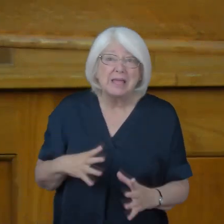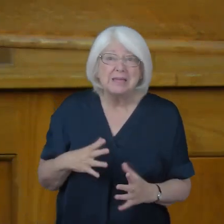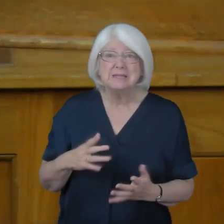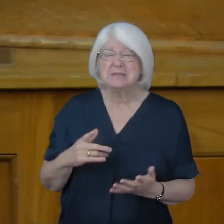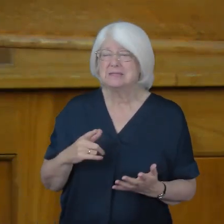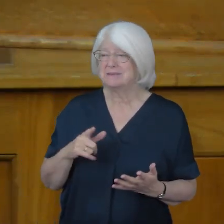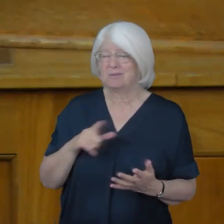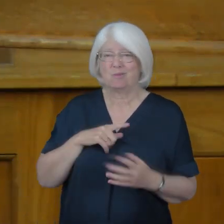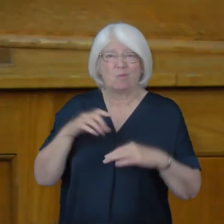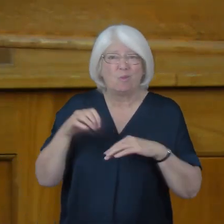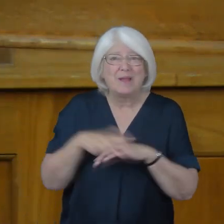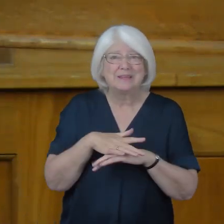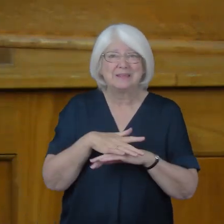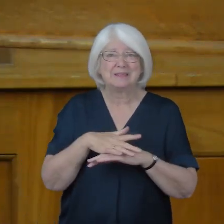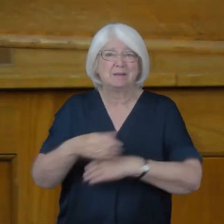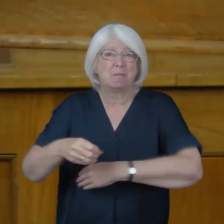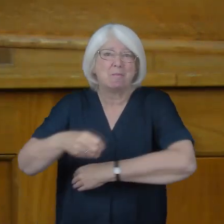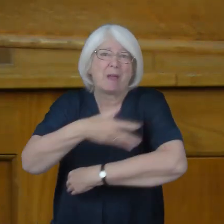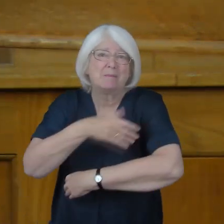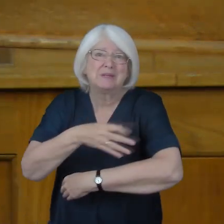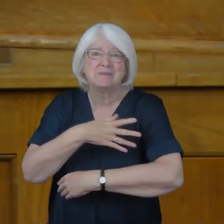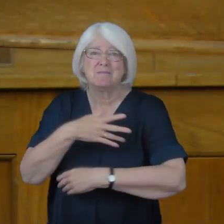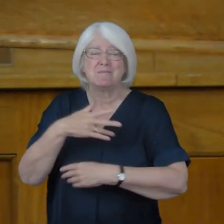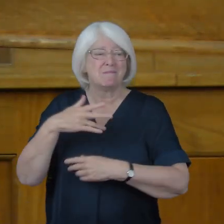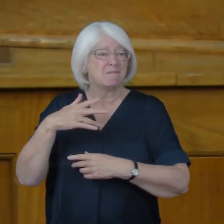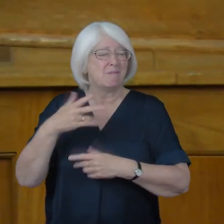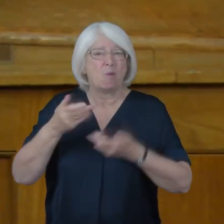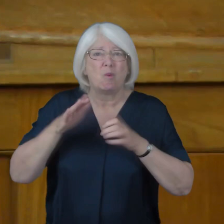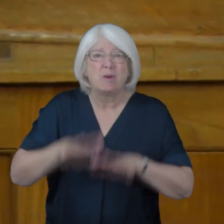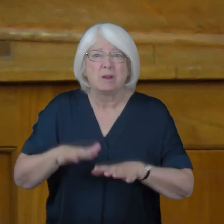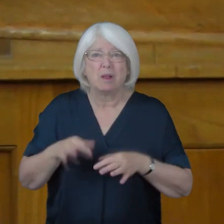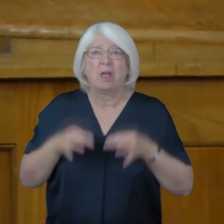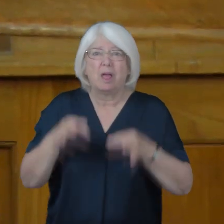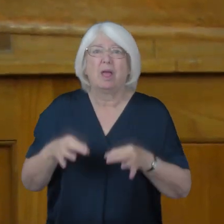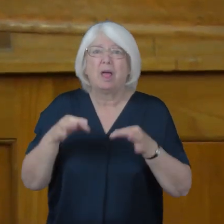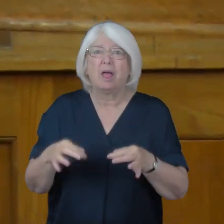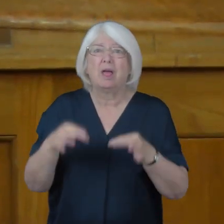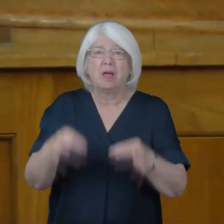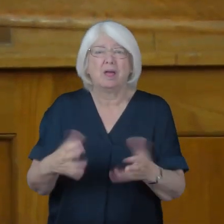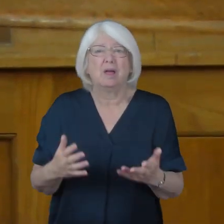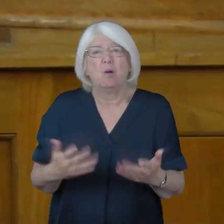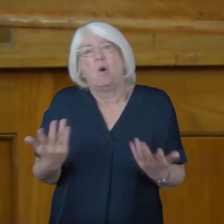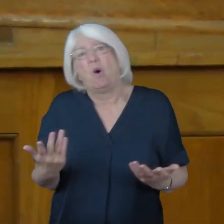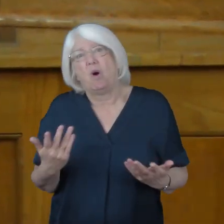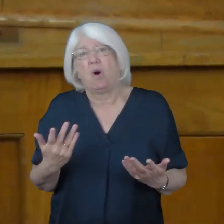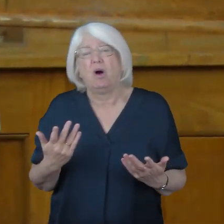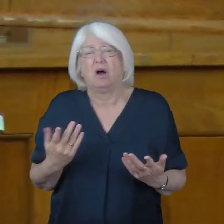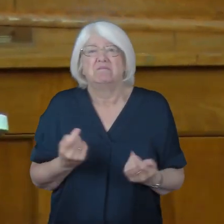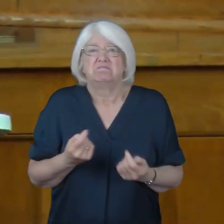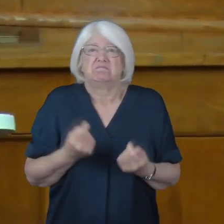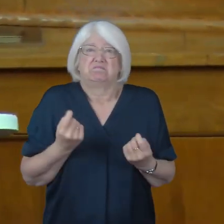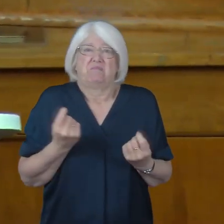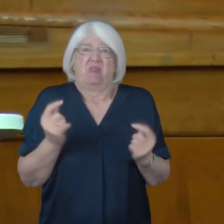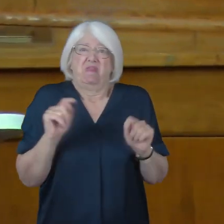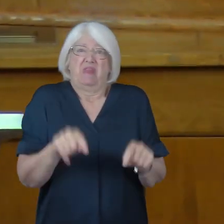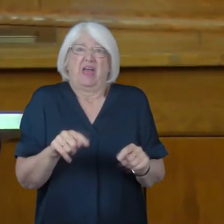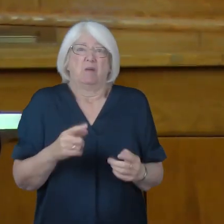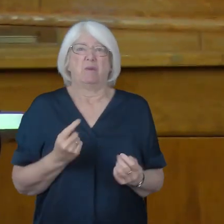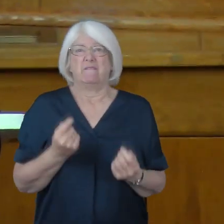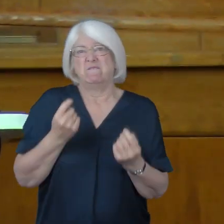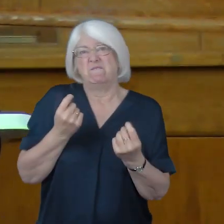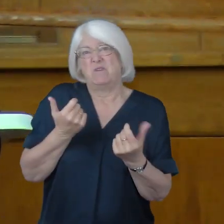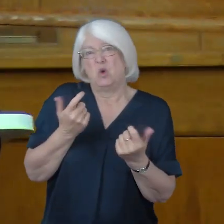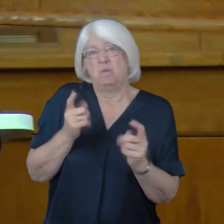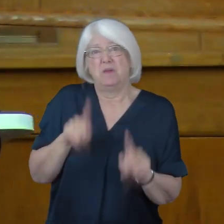because weddings and baptisms and ordinations have been postponed or have gone ahead without the parties